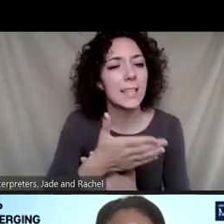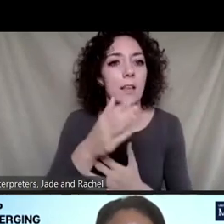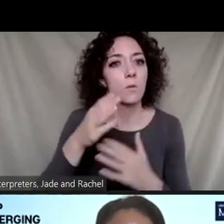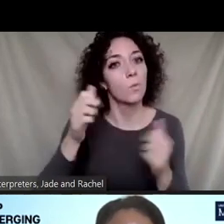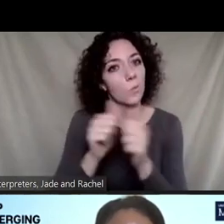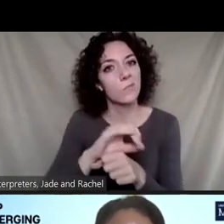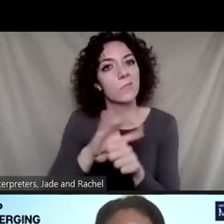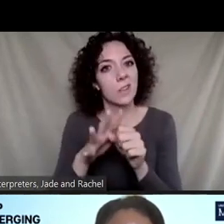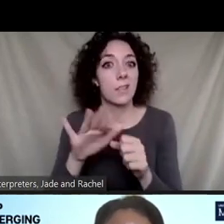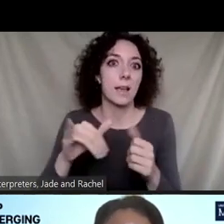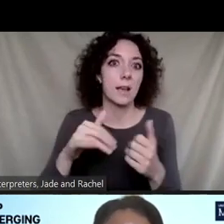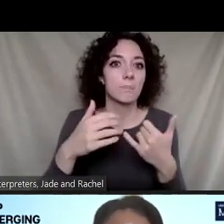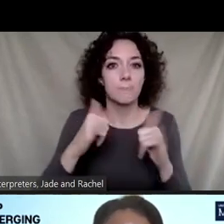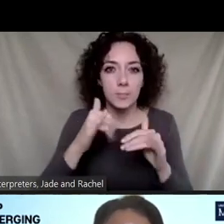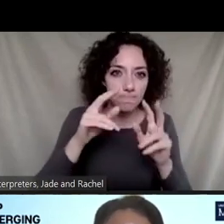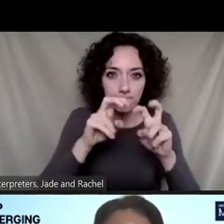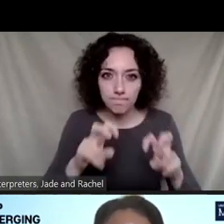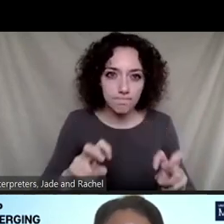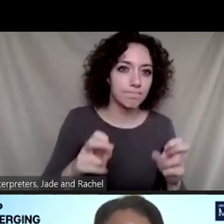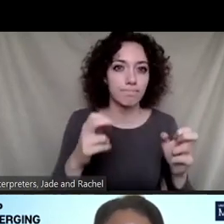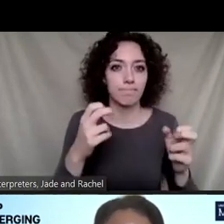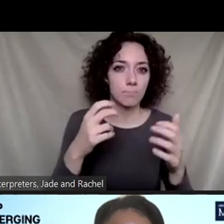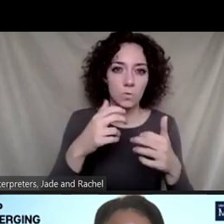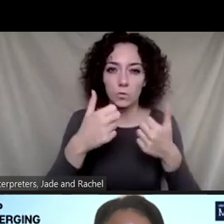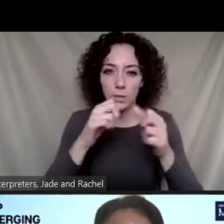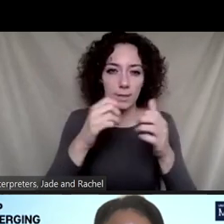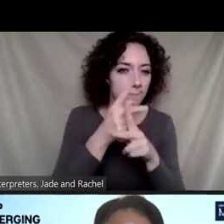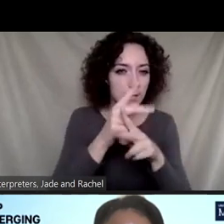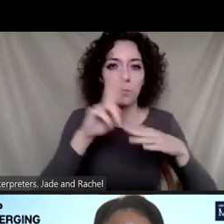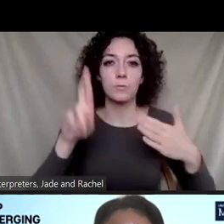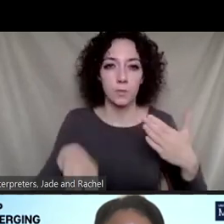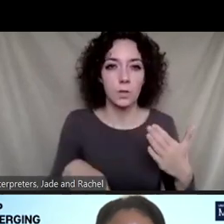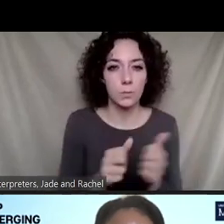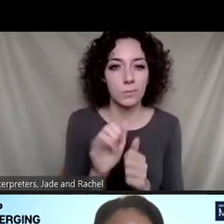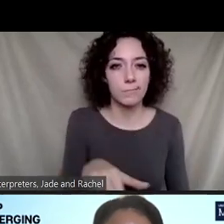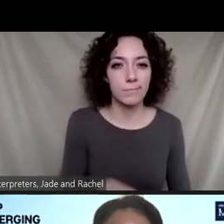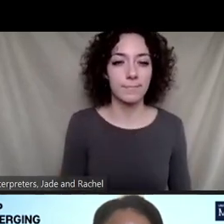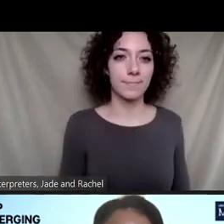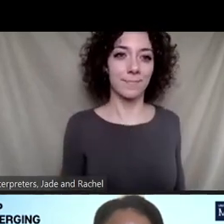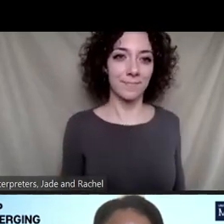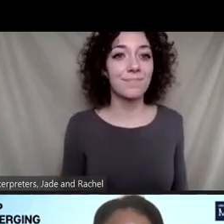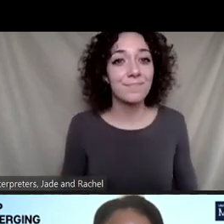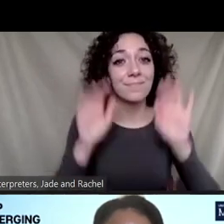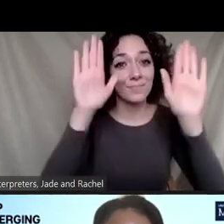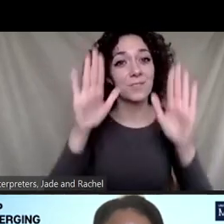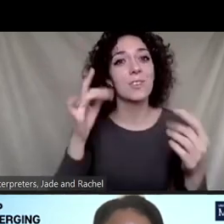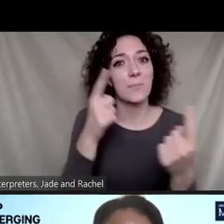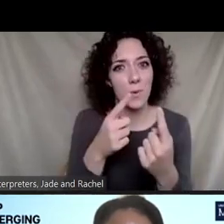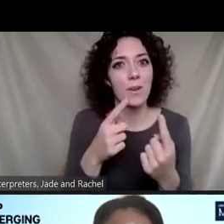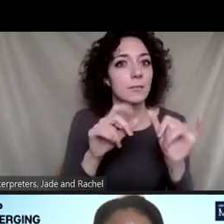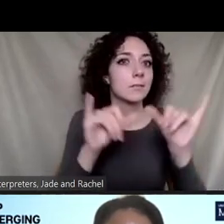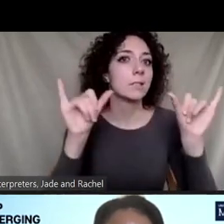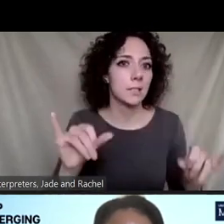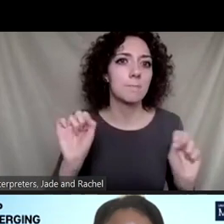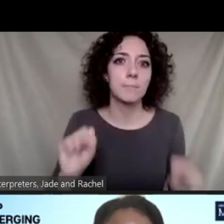the conclusion right now. Dr. Trotson- Great point. Dr. these systems can be